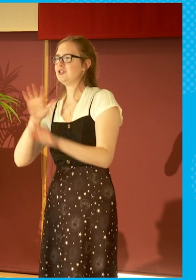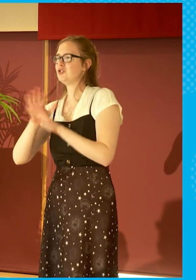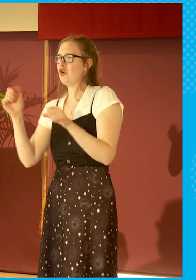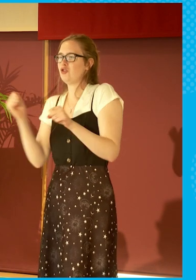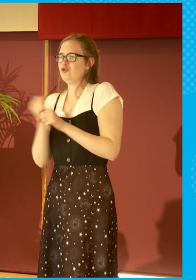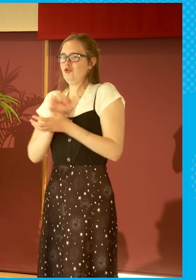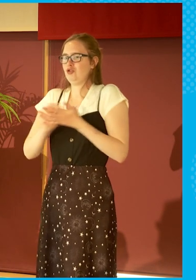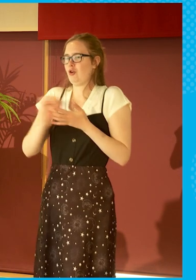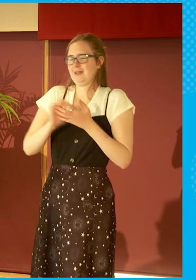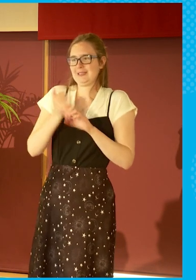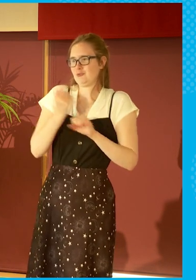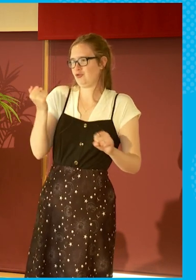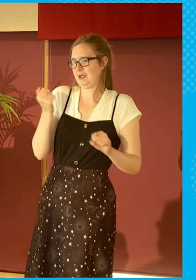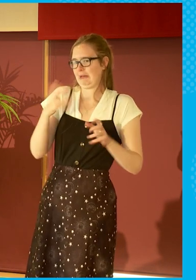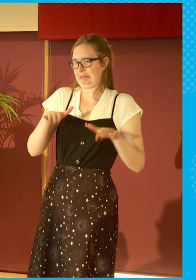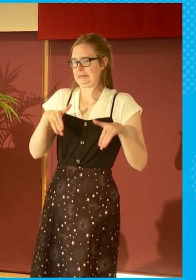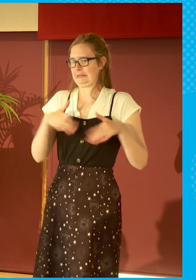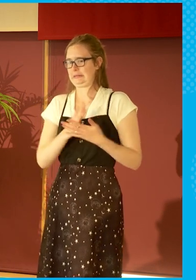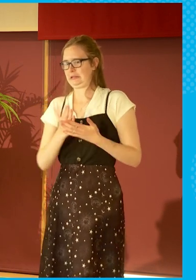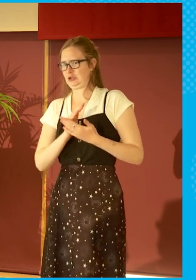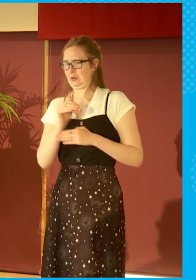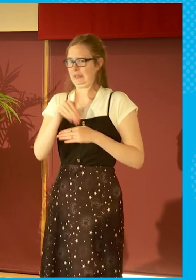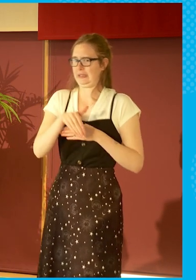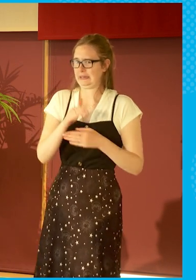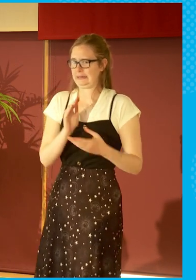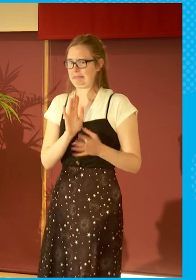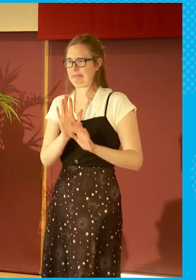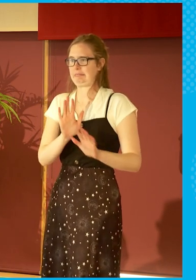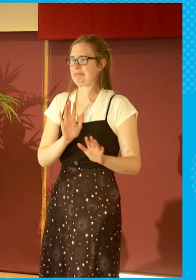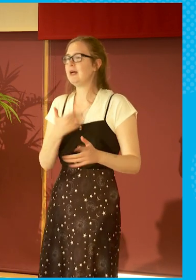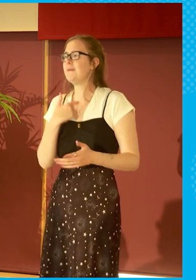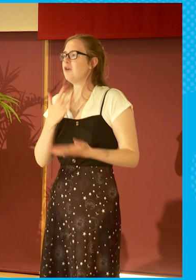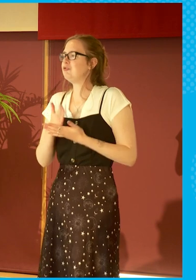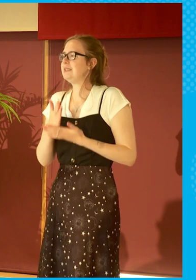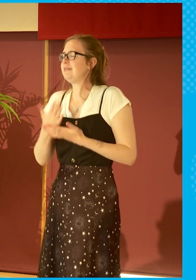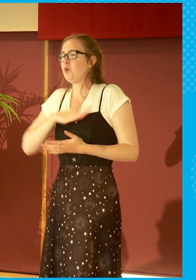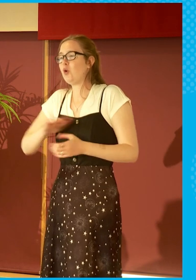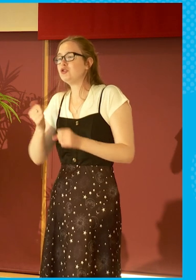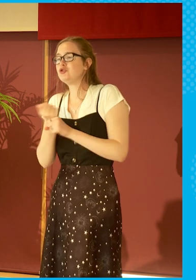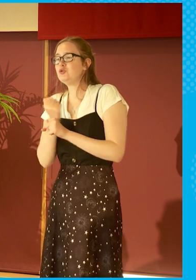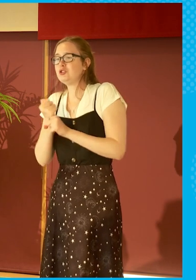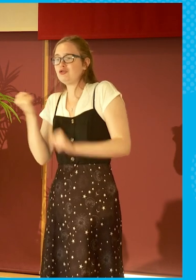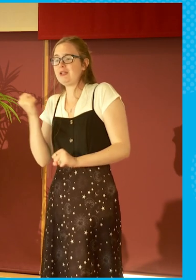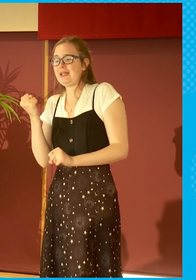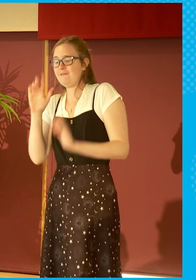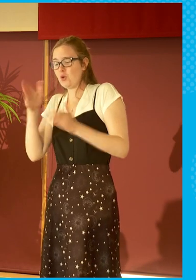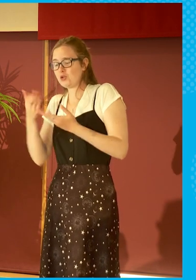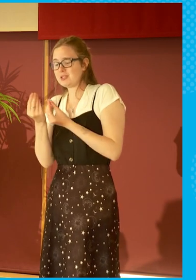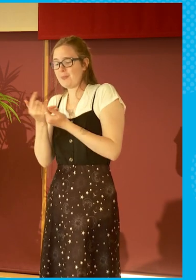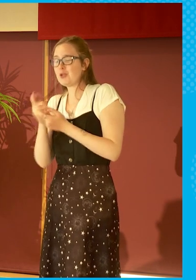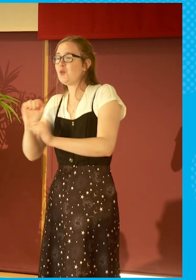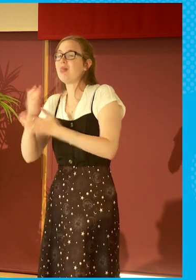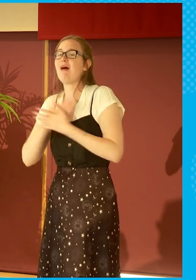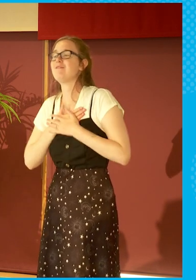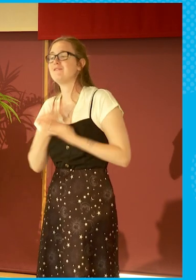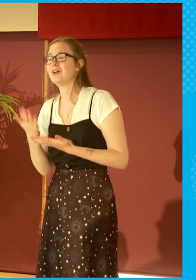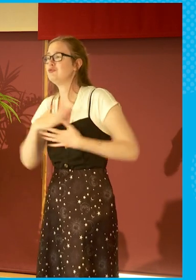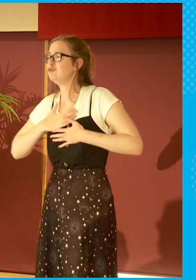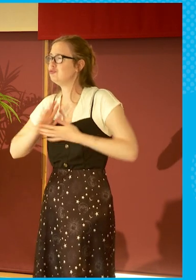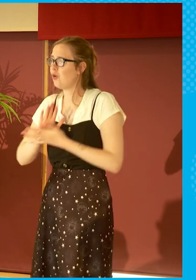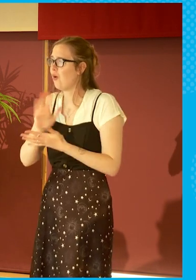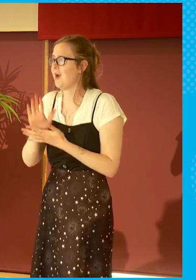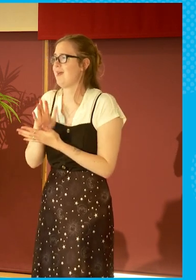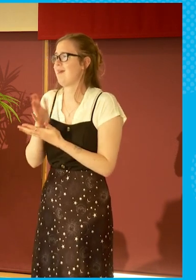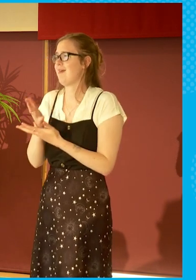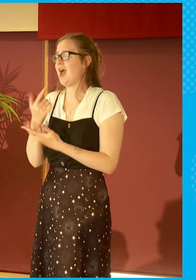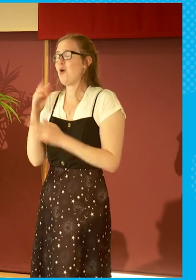journalism degree. Don't be afraid not to do a degree. But if you want to go and do a degree, do something that you love, do something that you enjoy. You will have, you know,